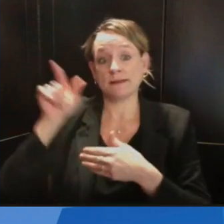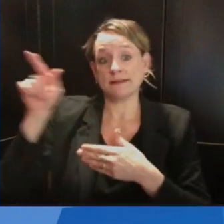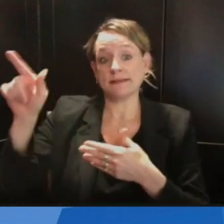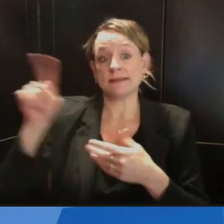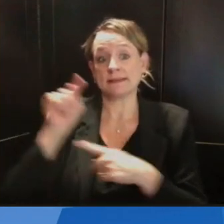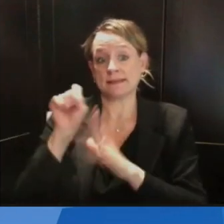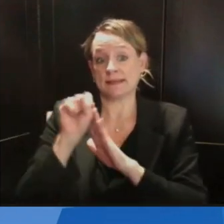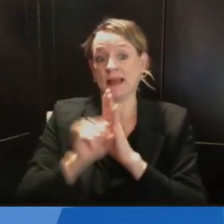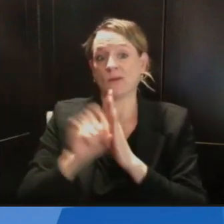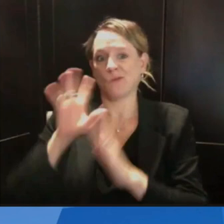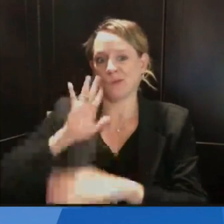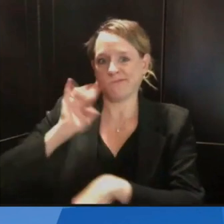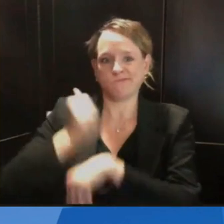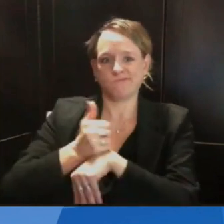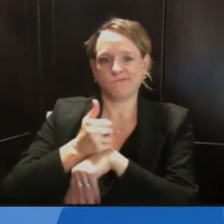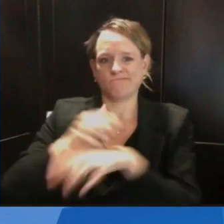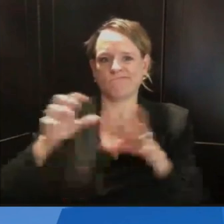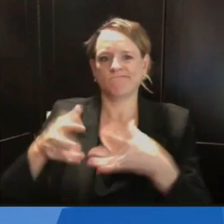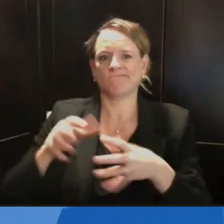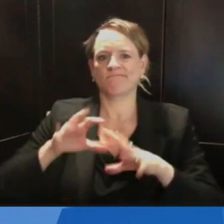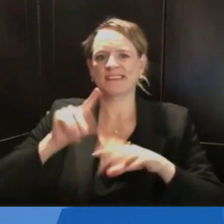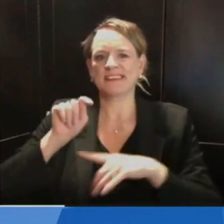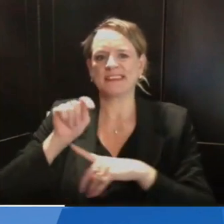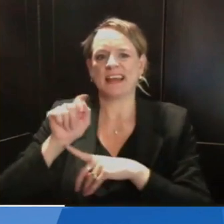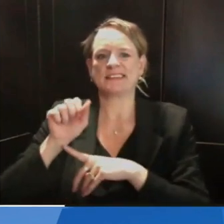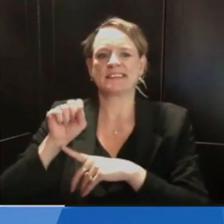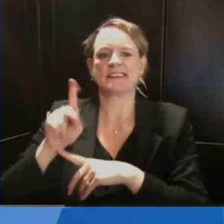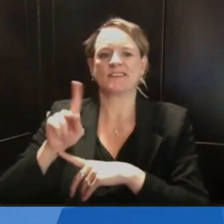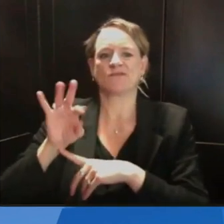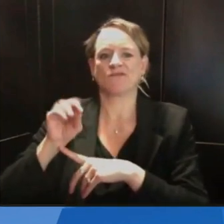of that vaccine. Is that something Wisconsin will also do?